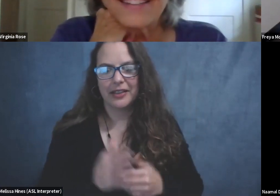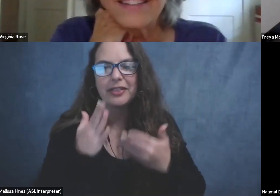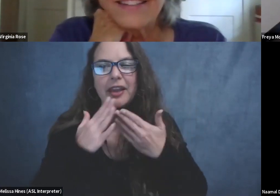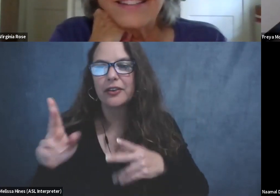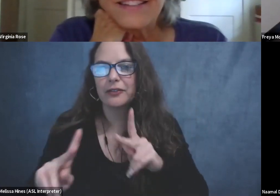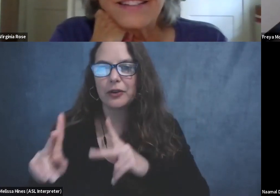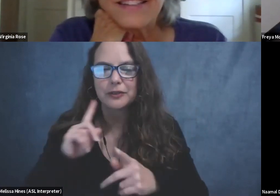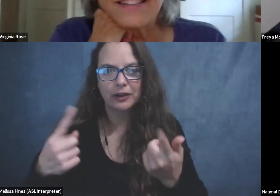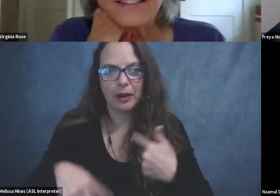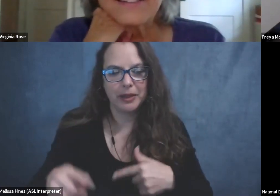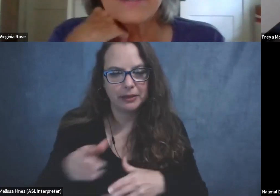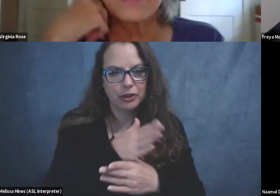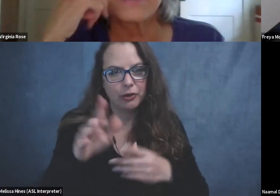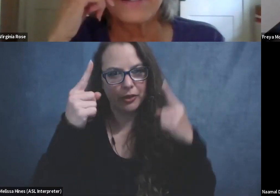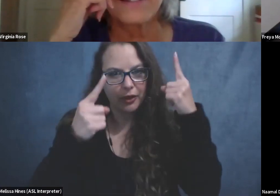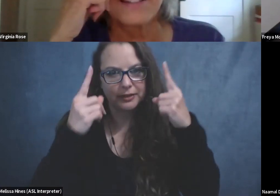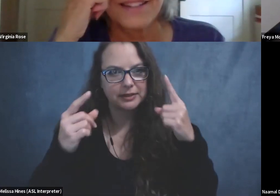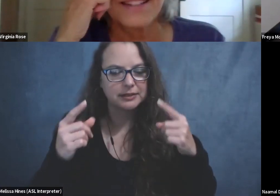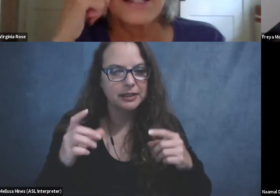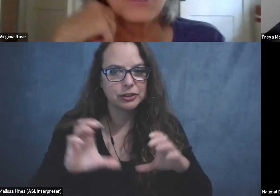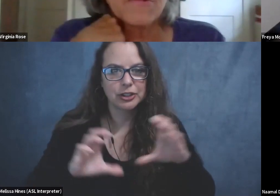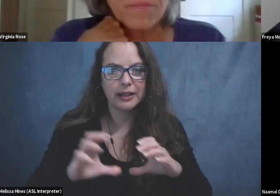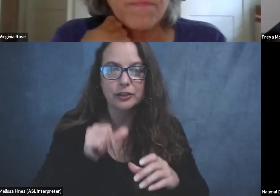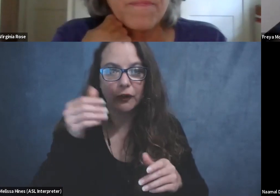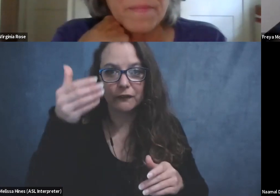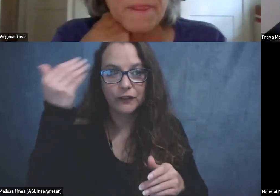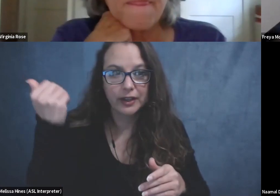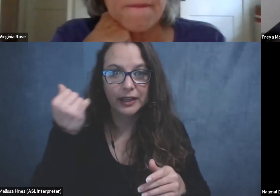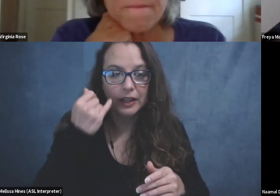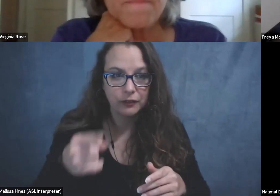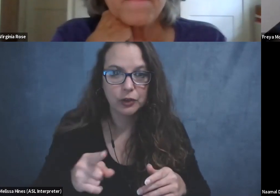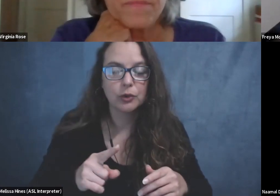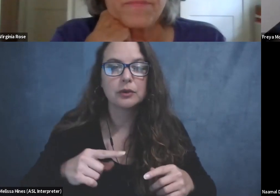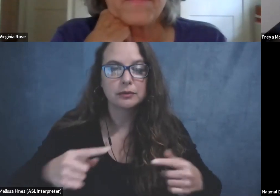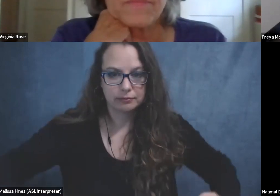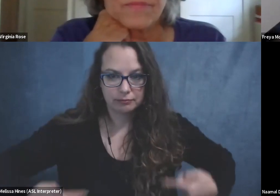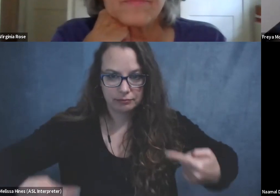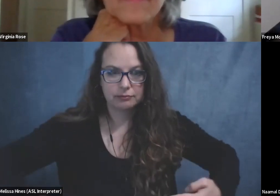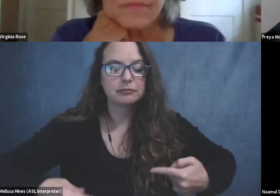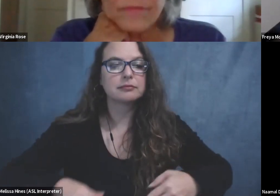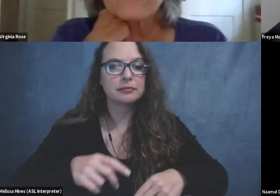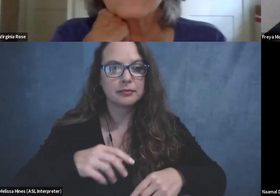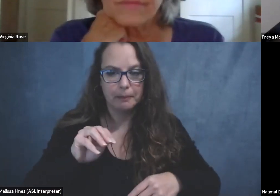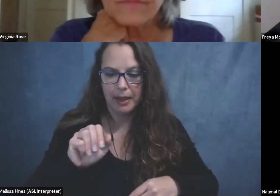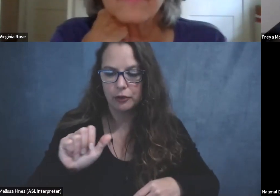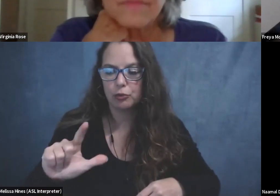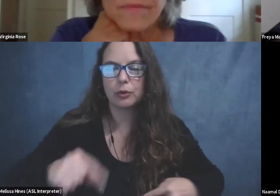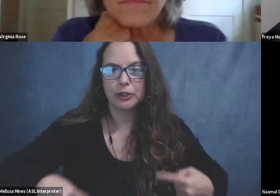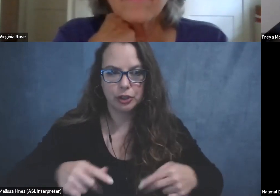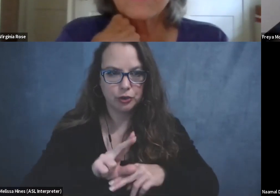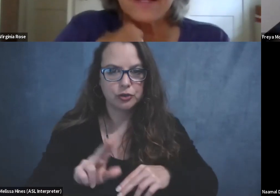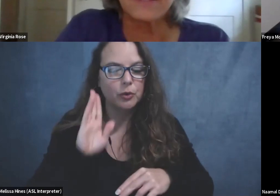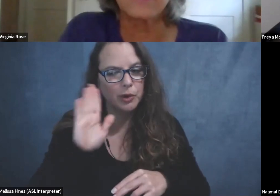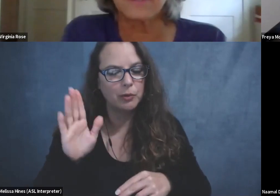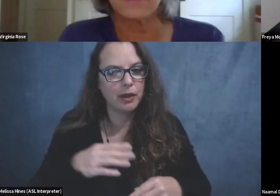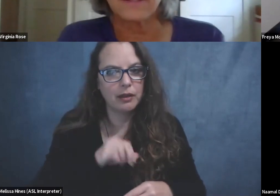sharing your thoughts and experiences in the chat. Yeah. And don't forget, if you were a man, your wheelchair user, we'd love to hear about your tricks and tips and advice,